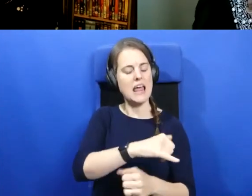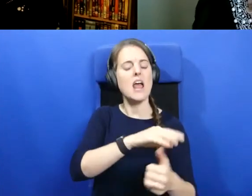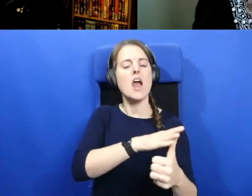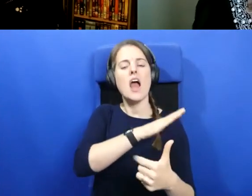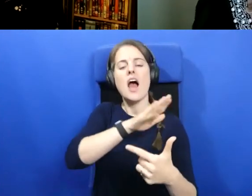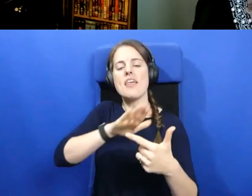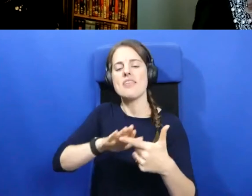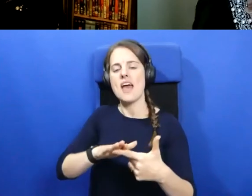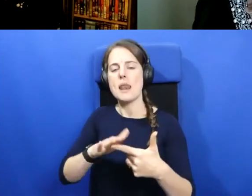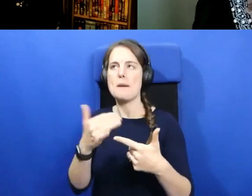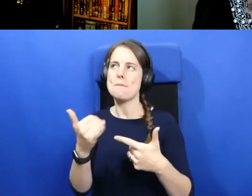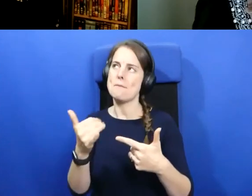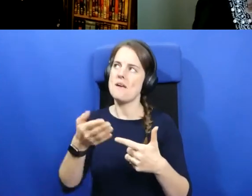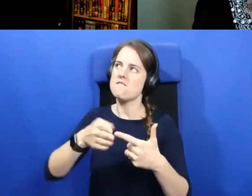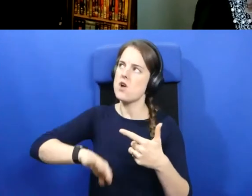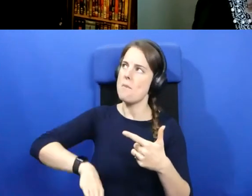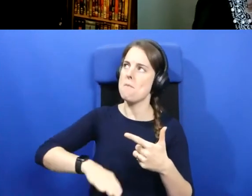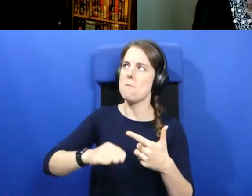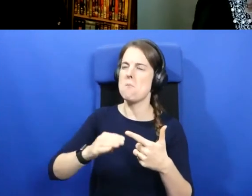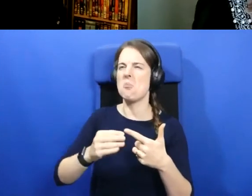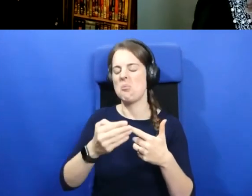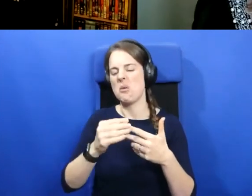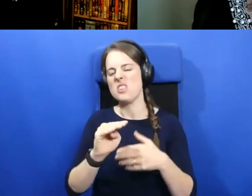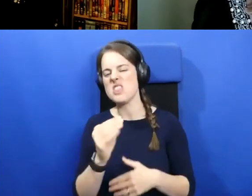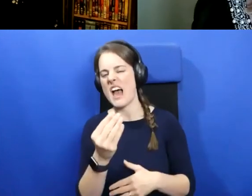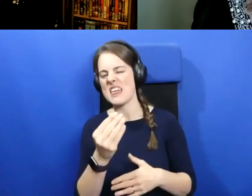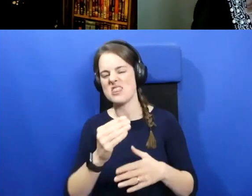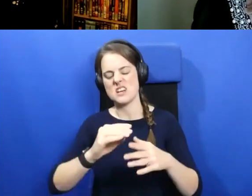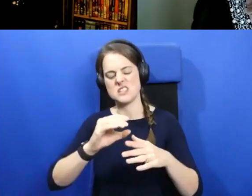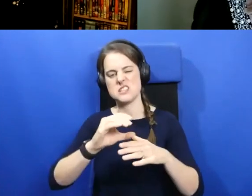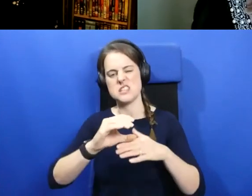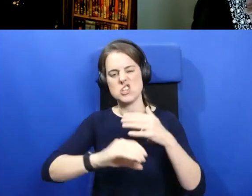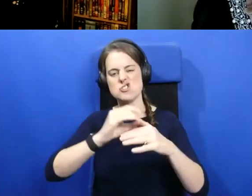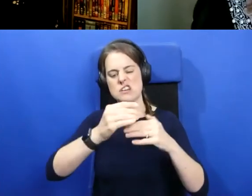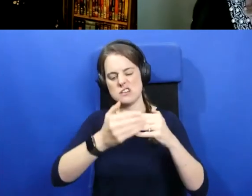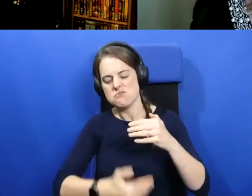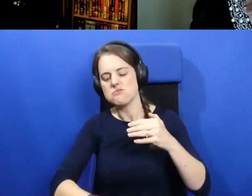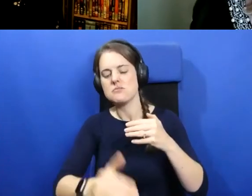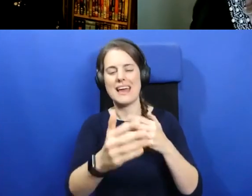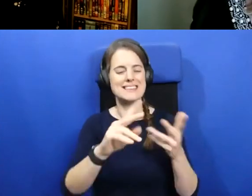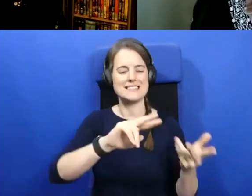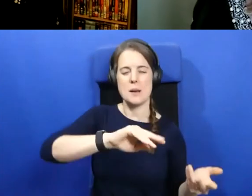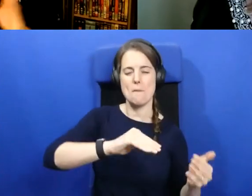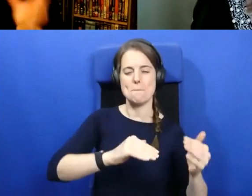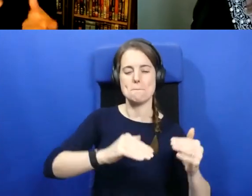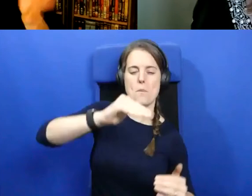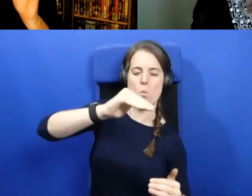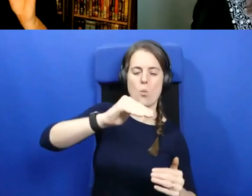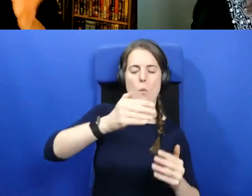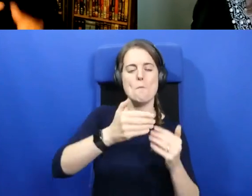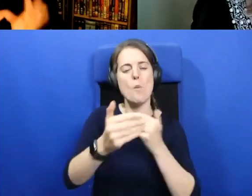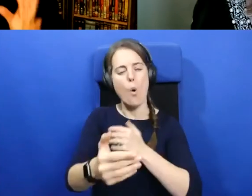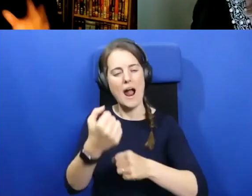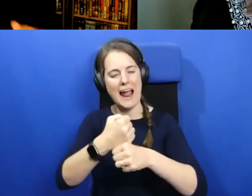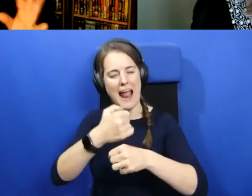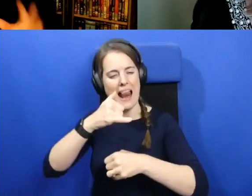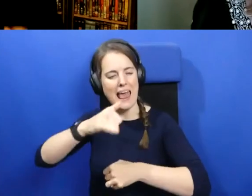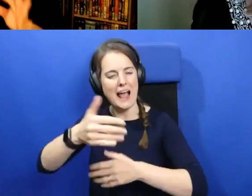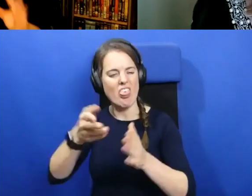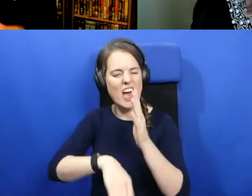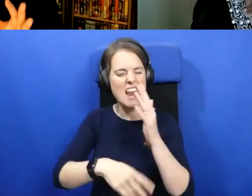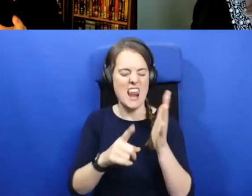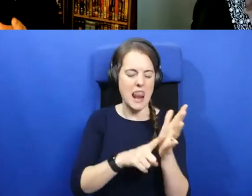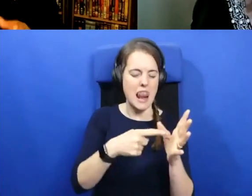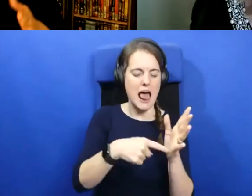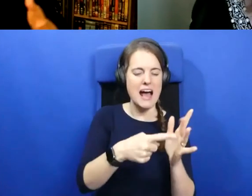maybe say about the 9th century, it's actually more in Gaelic than it would be in Latin. So the relationship between the